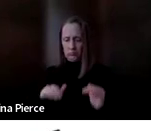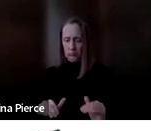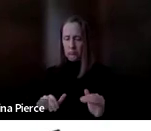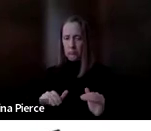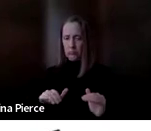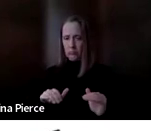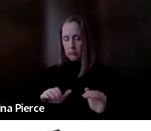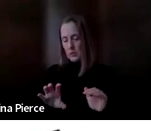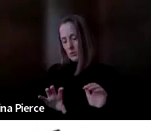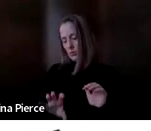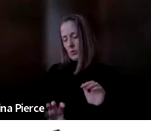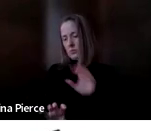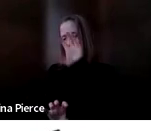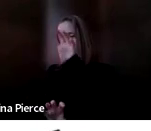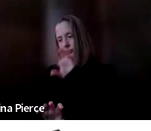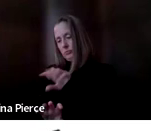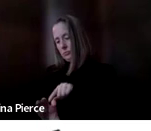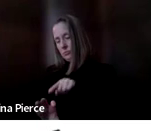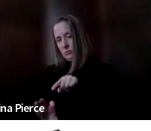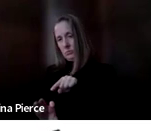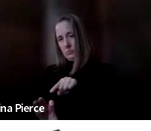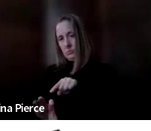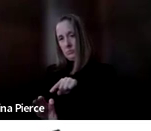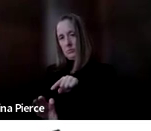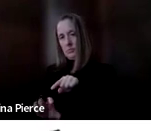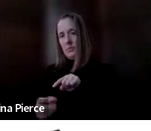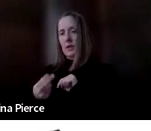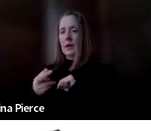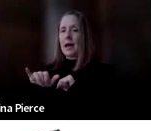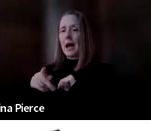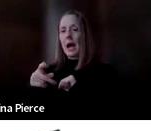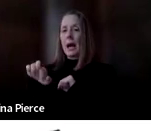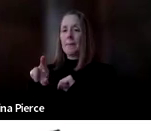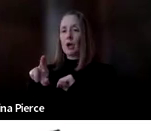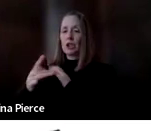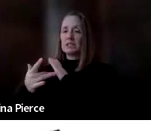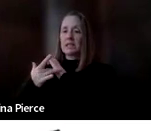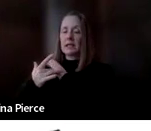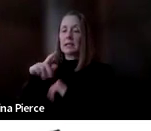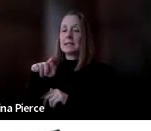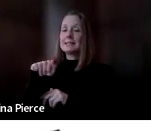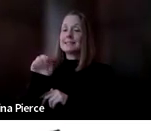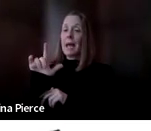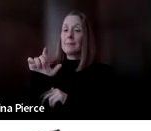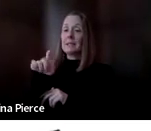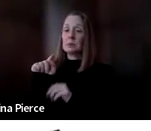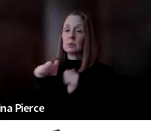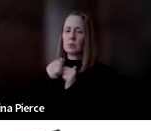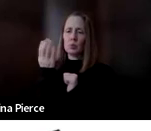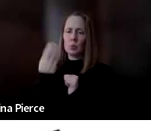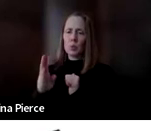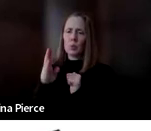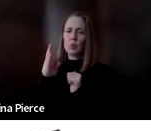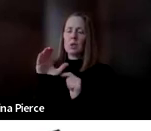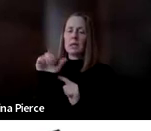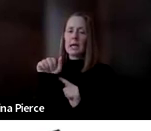corner of the page is a higher tech AAC device. It's a tablet with a blue case and it has